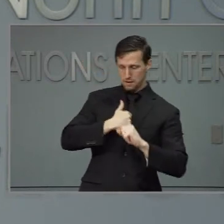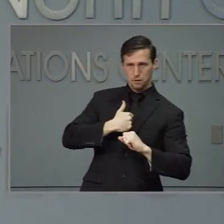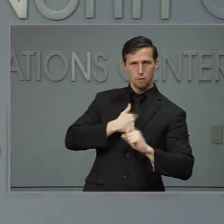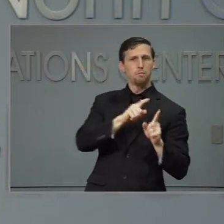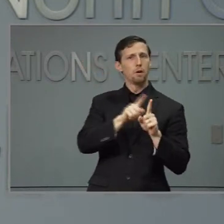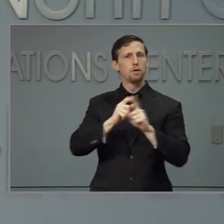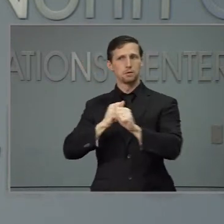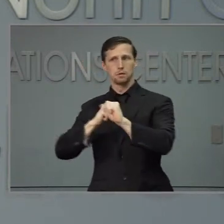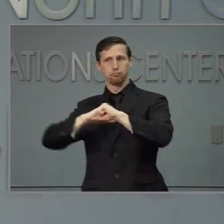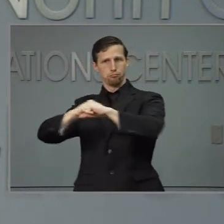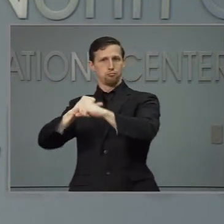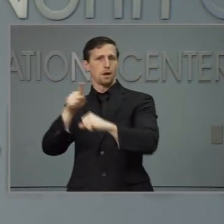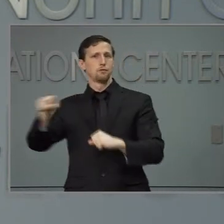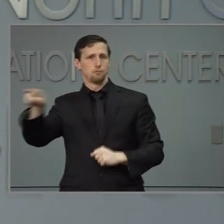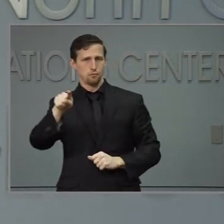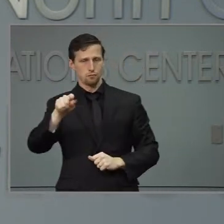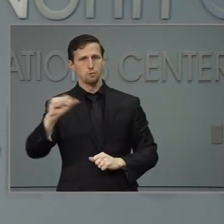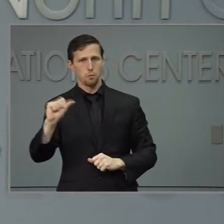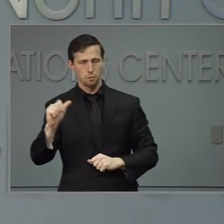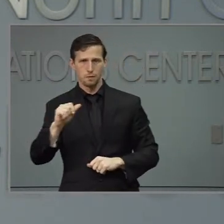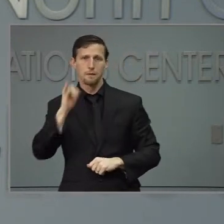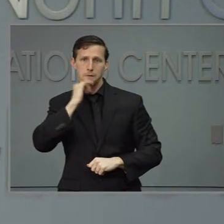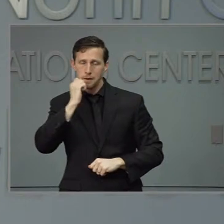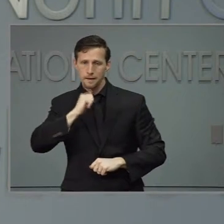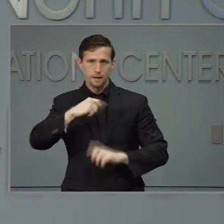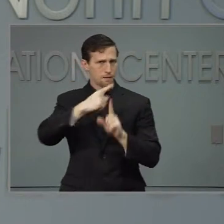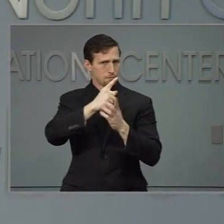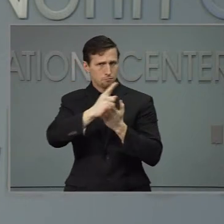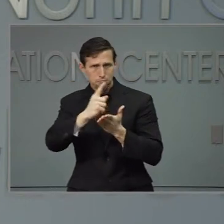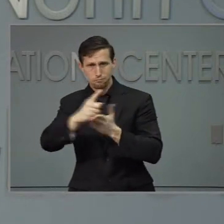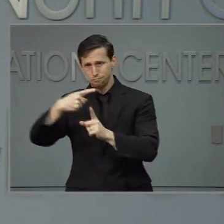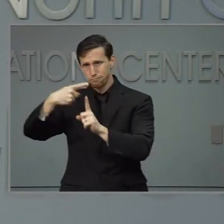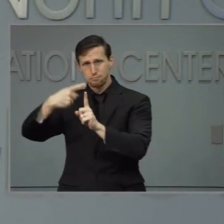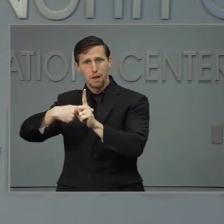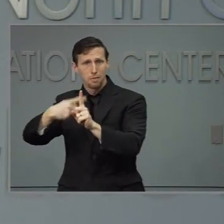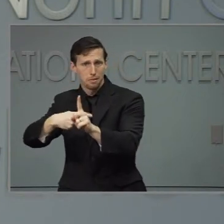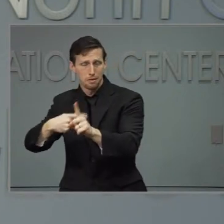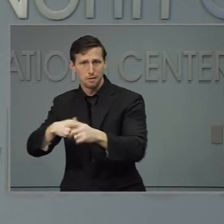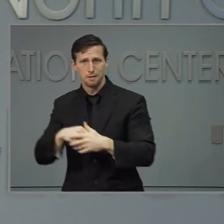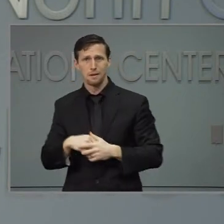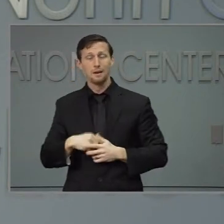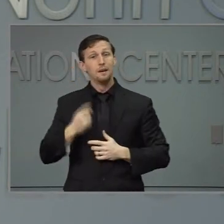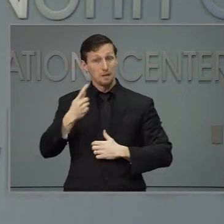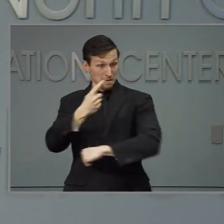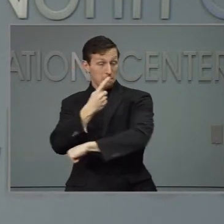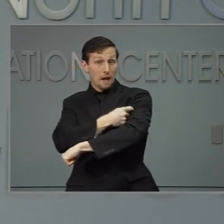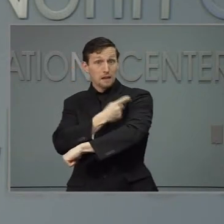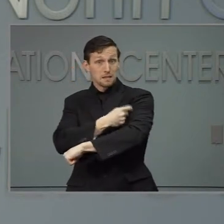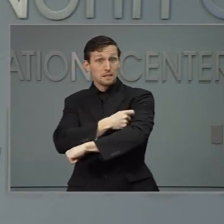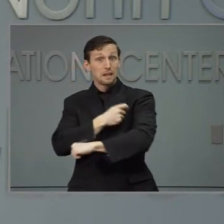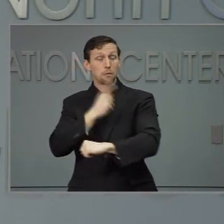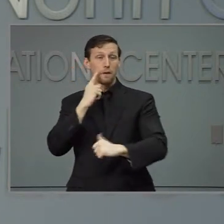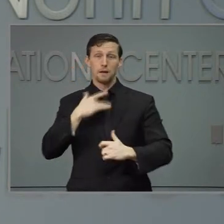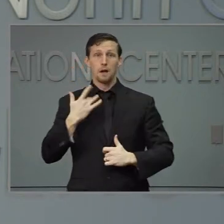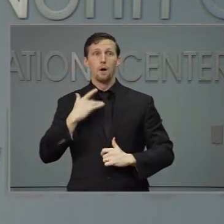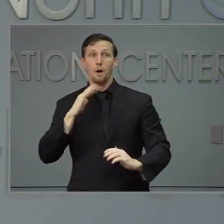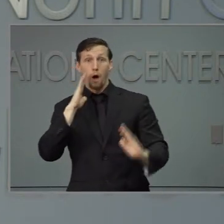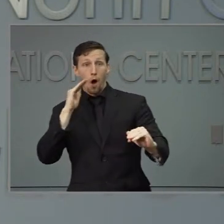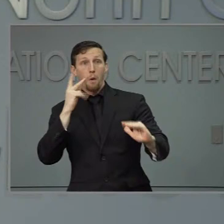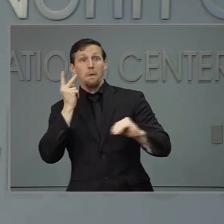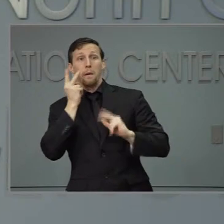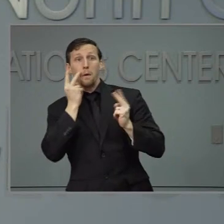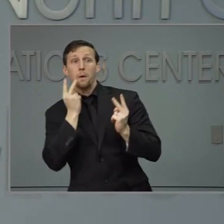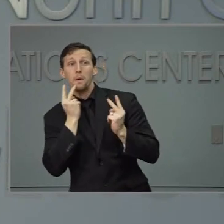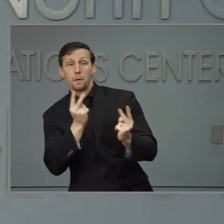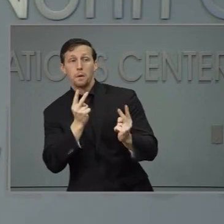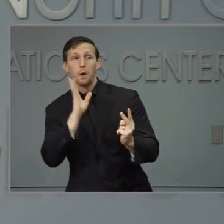The vaccines offer hope, but this hope will take time to fulfill. We continue to distribute the